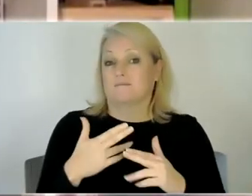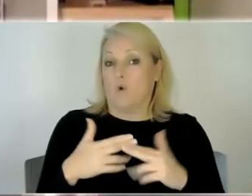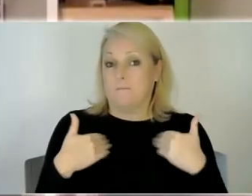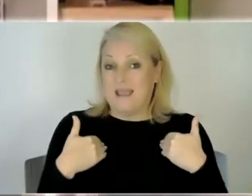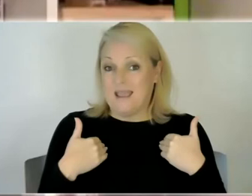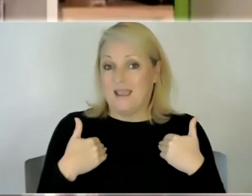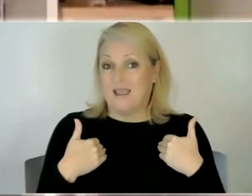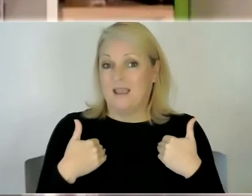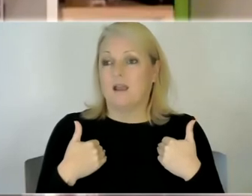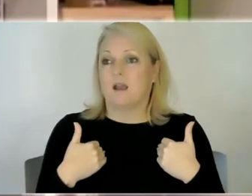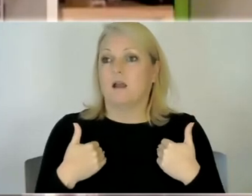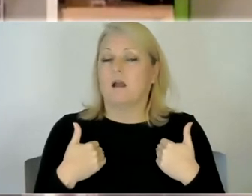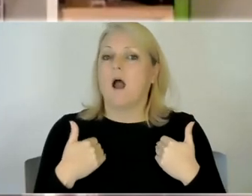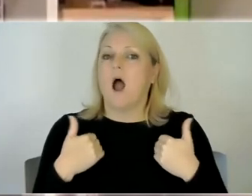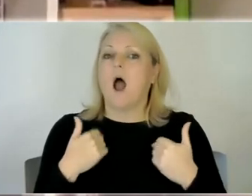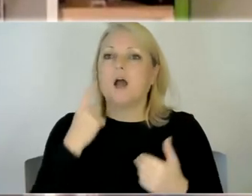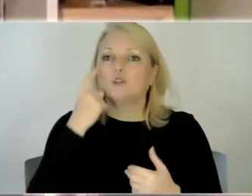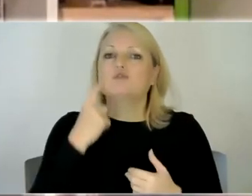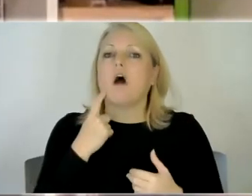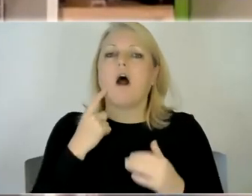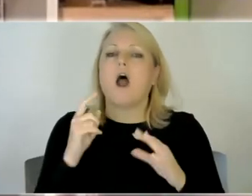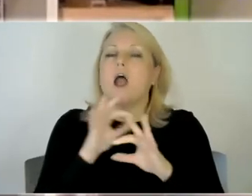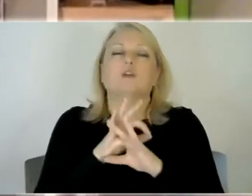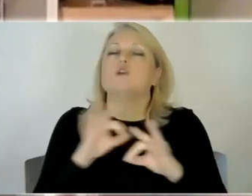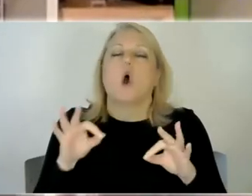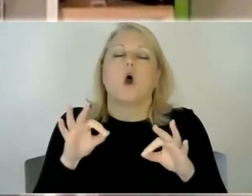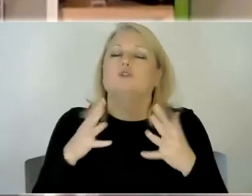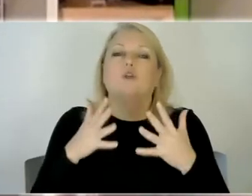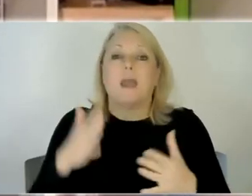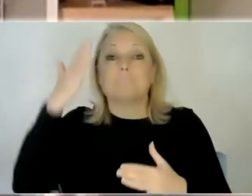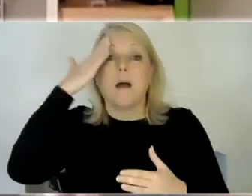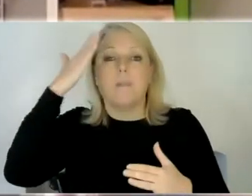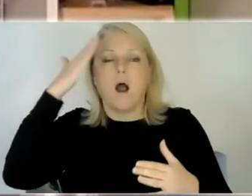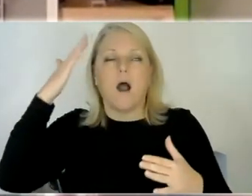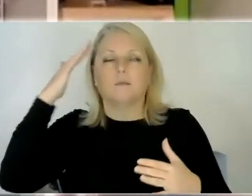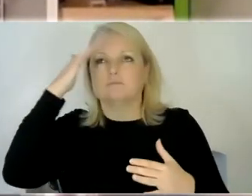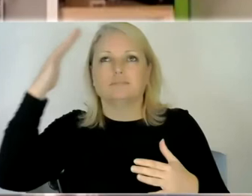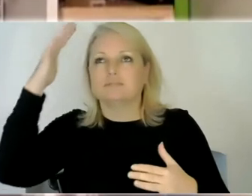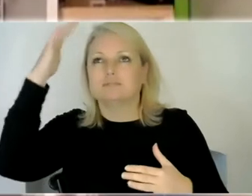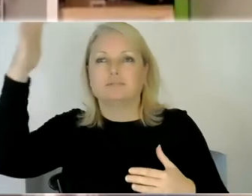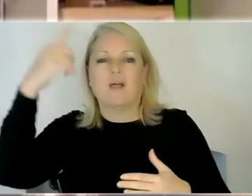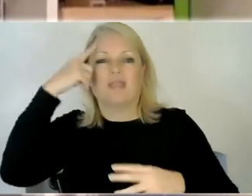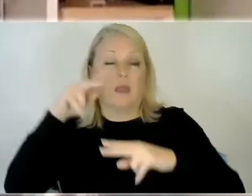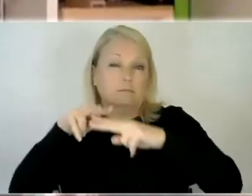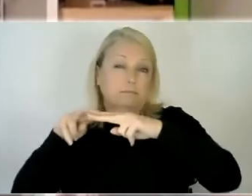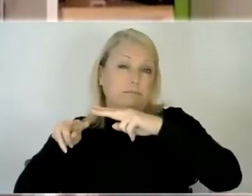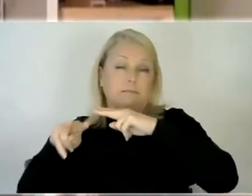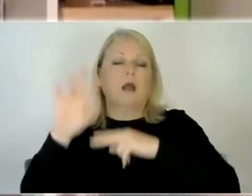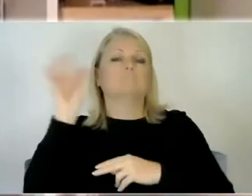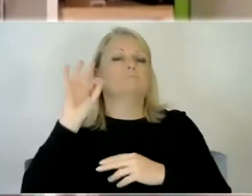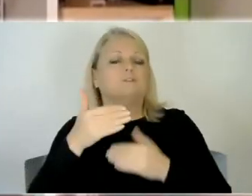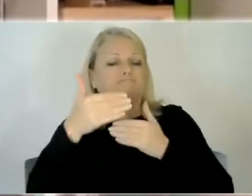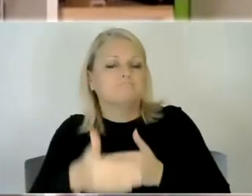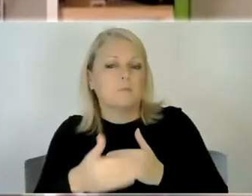i sort of work really hard to try and not let my mind wander that that far ahead and stick to the next month the next